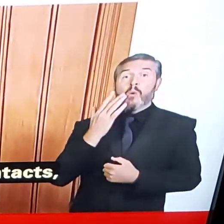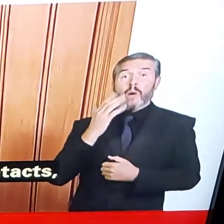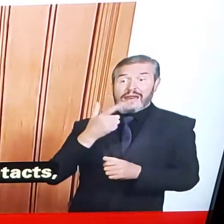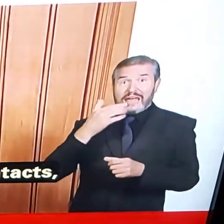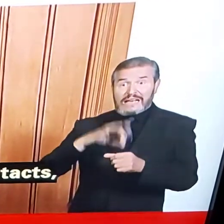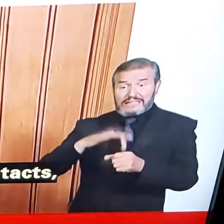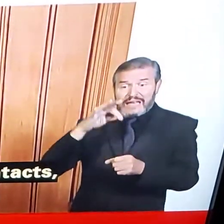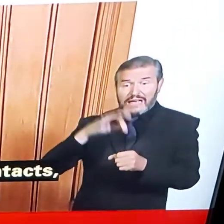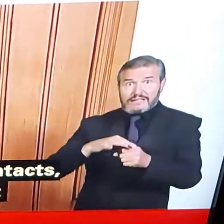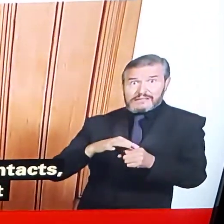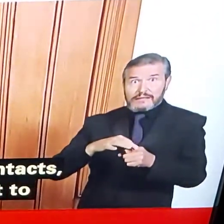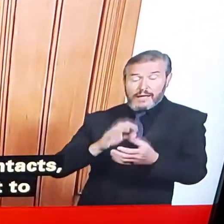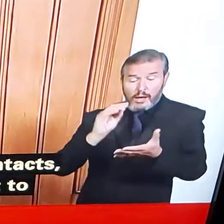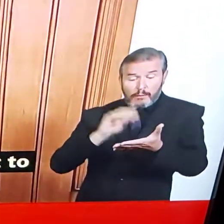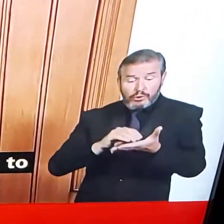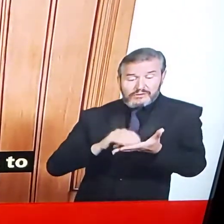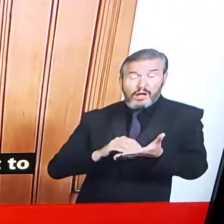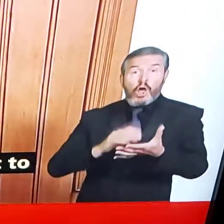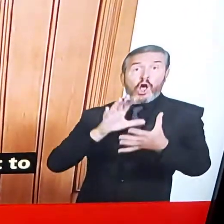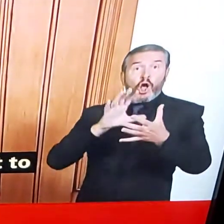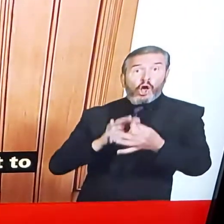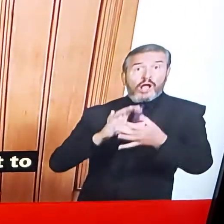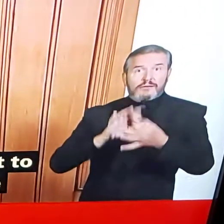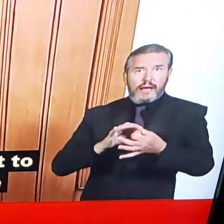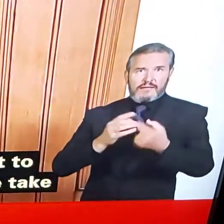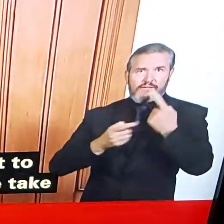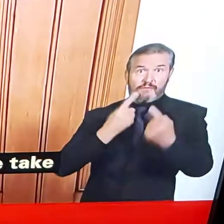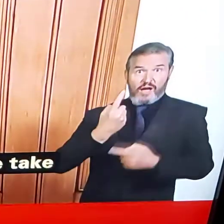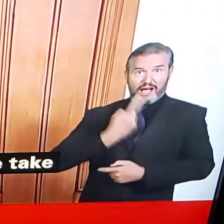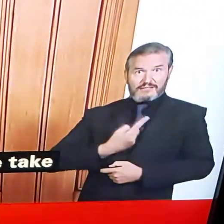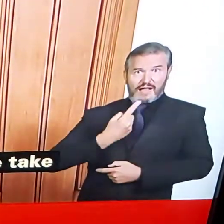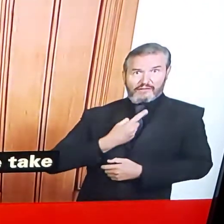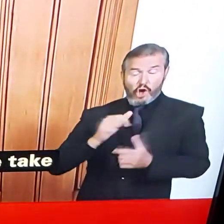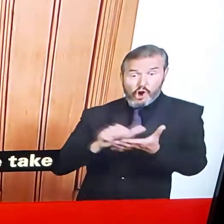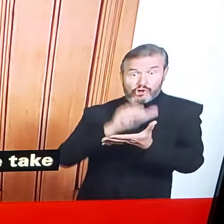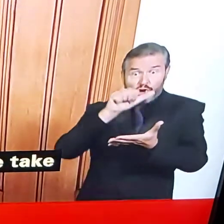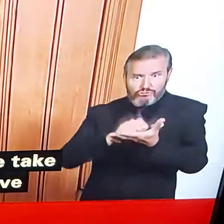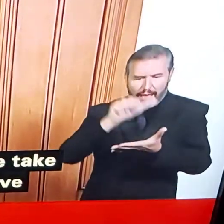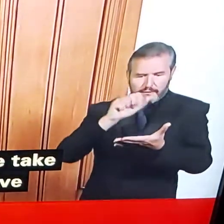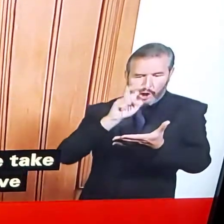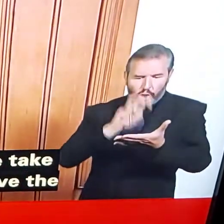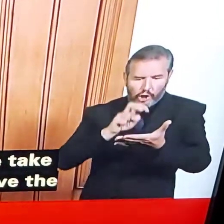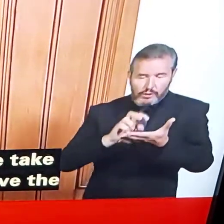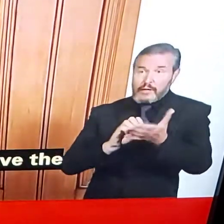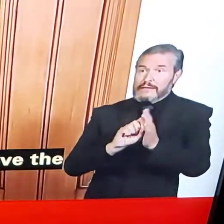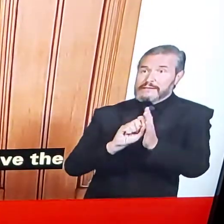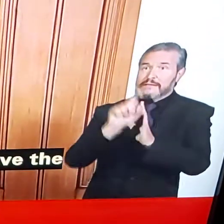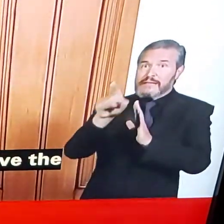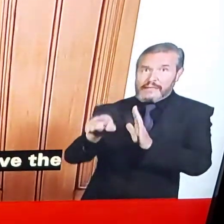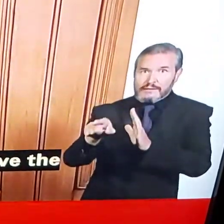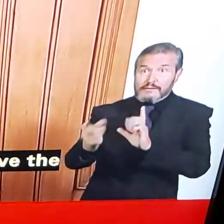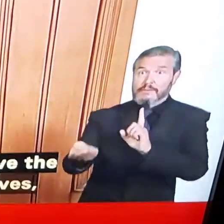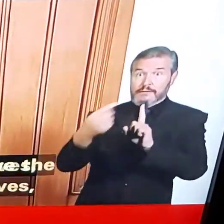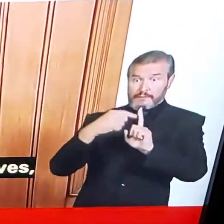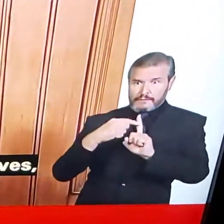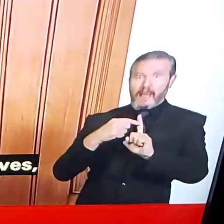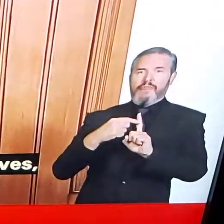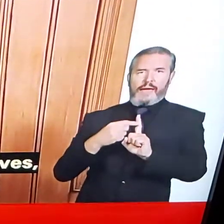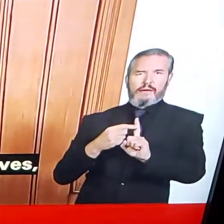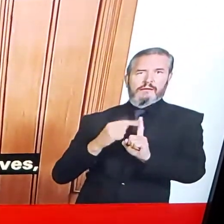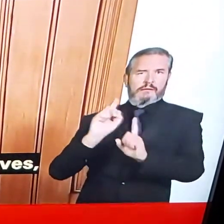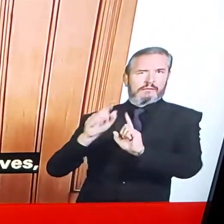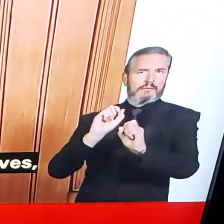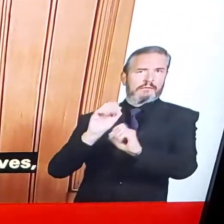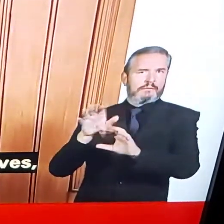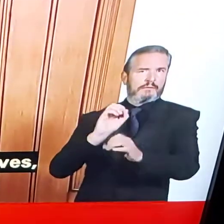employees last night that he would like it to change. But the key thing is the timing of all of this. They still do feel that the number of